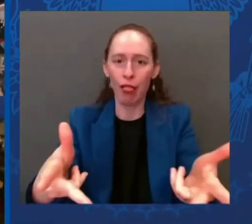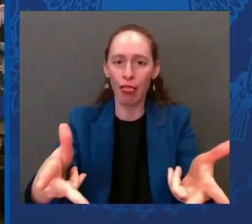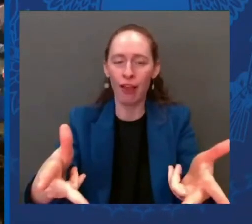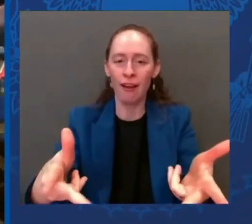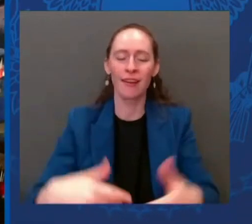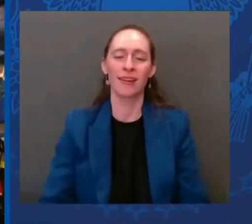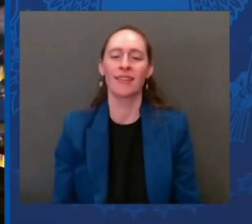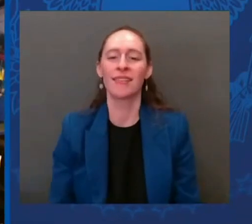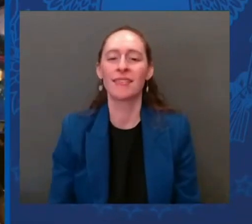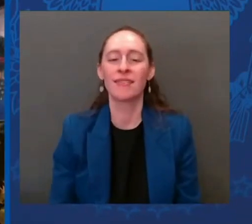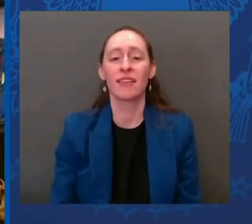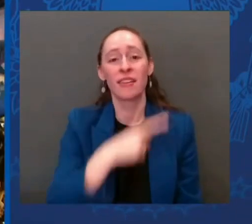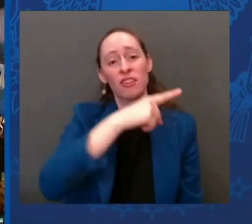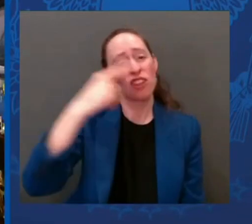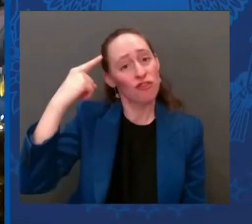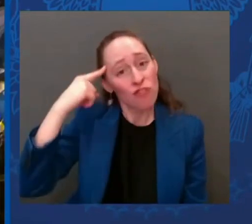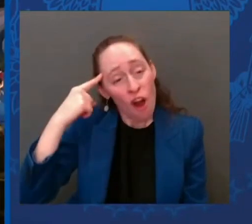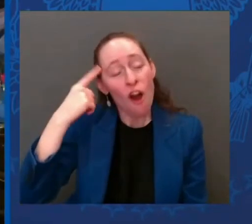And Sweden.